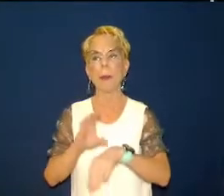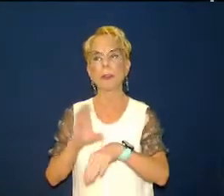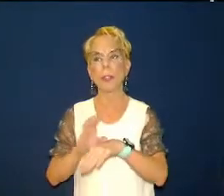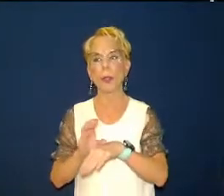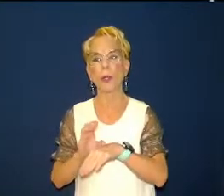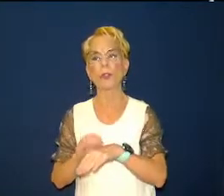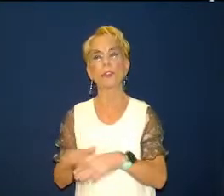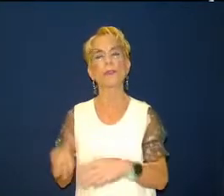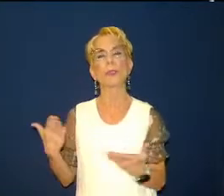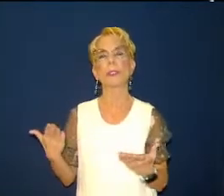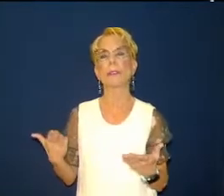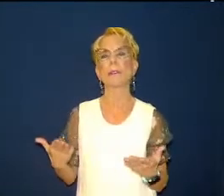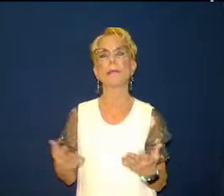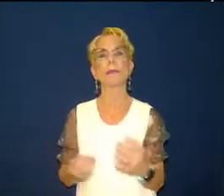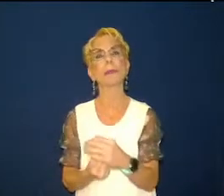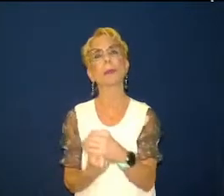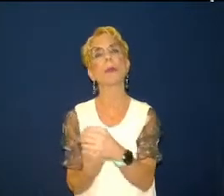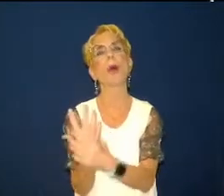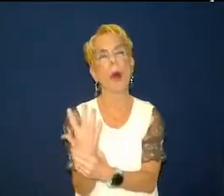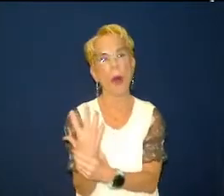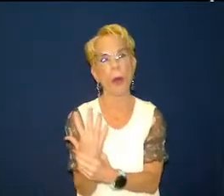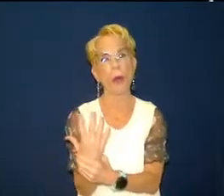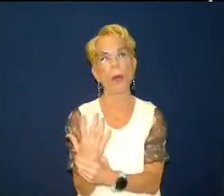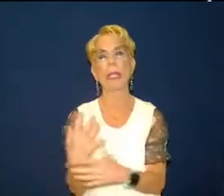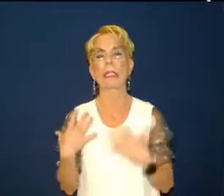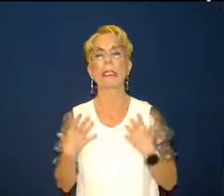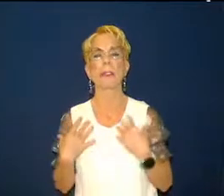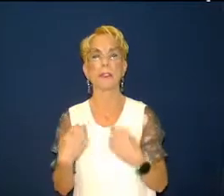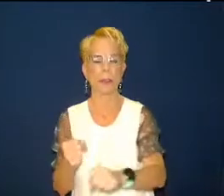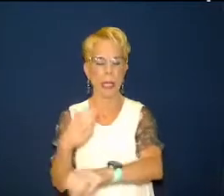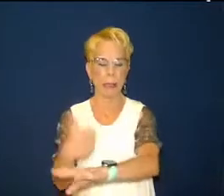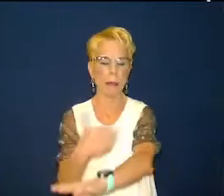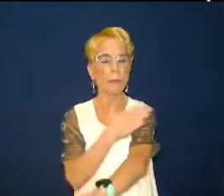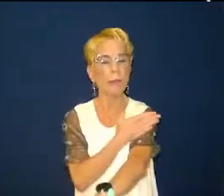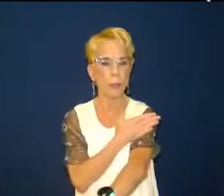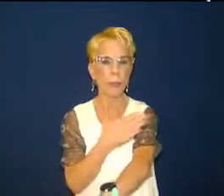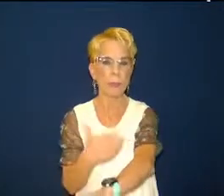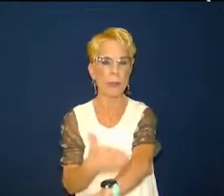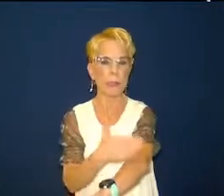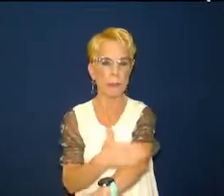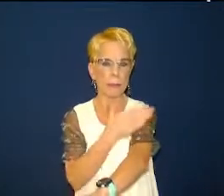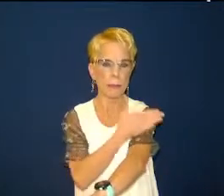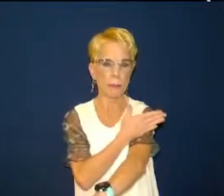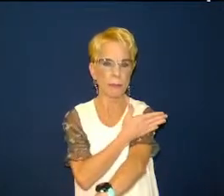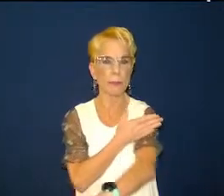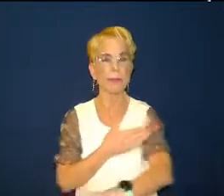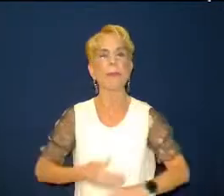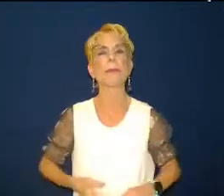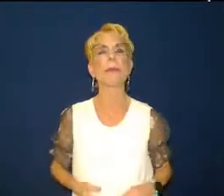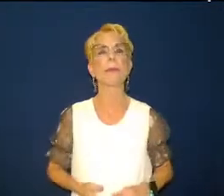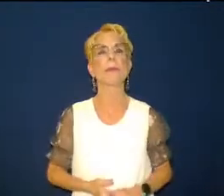that mirror because what makes churches die is not the bricks and mortar the people like me